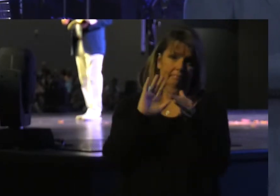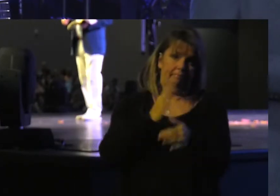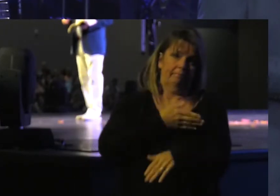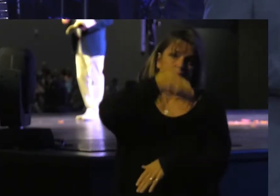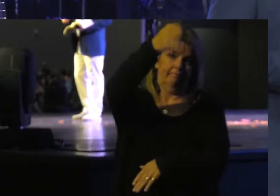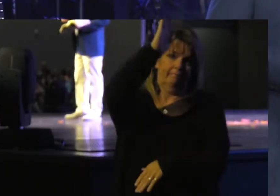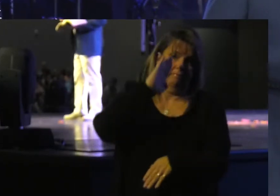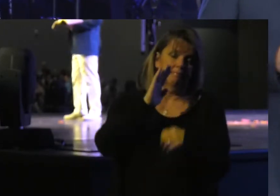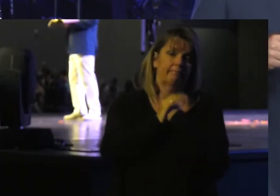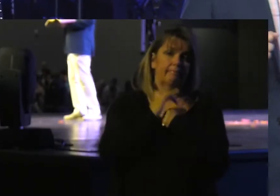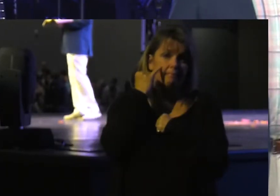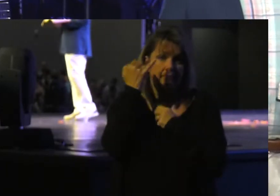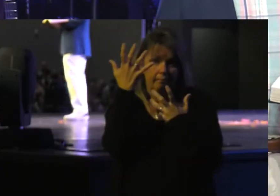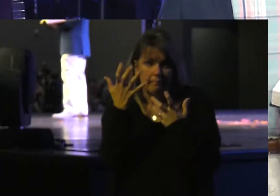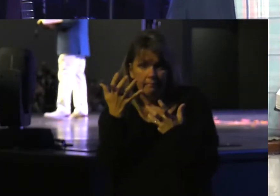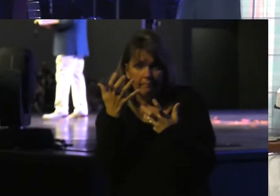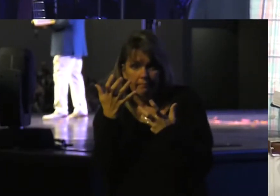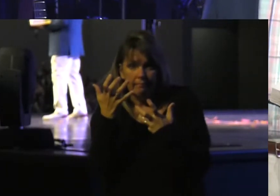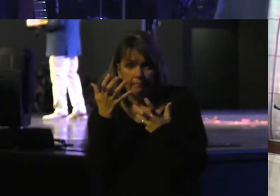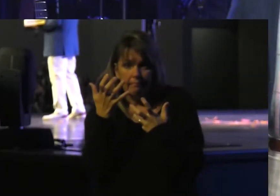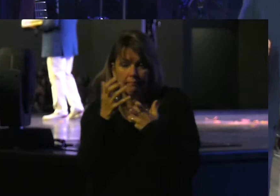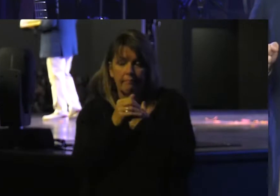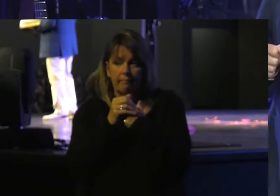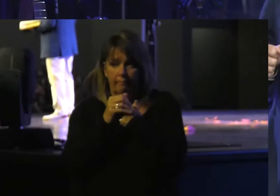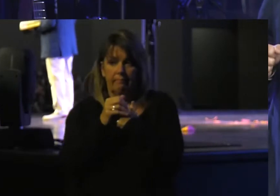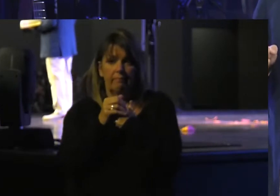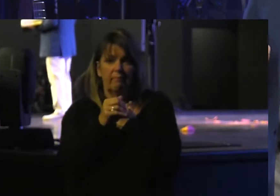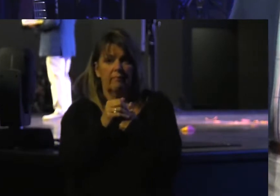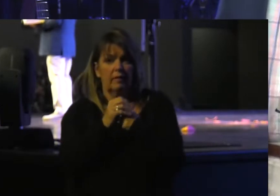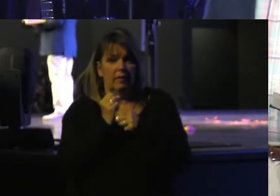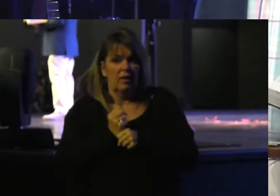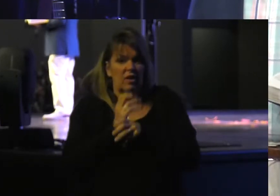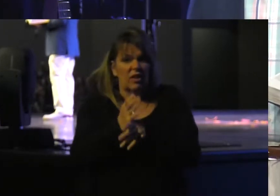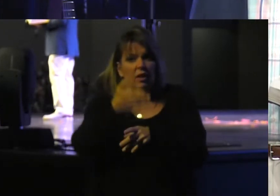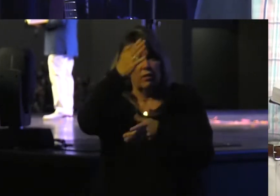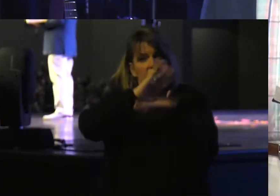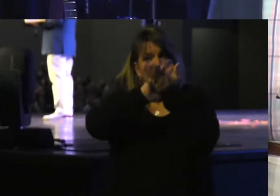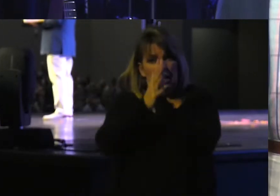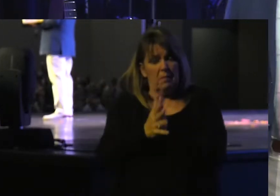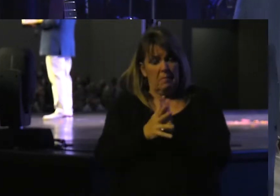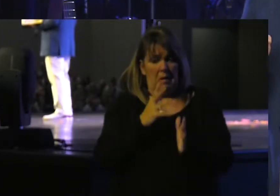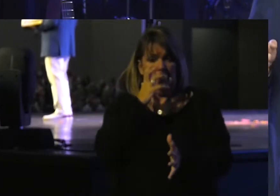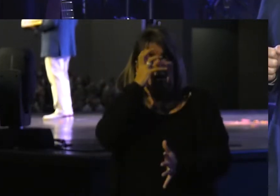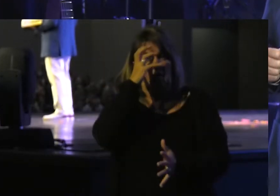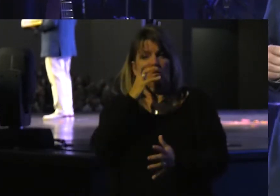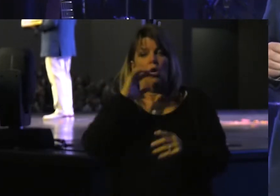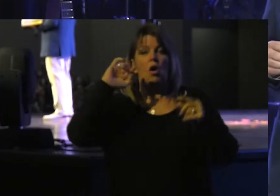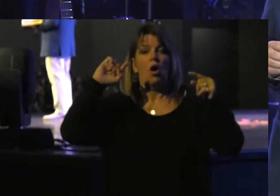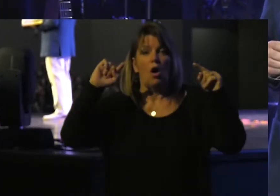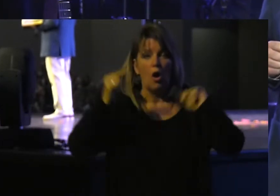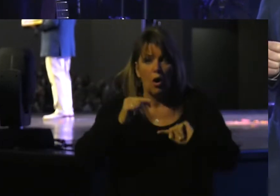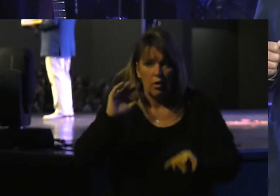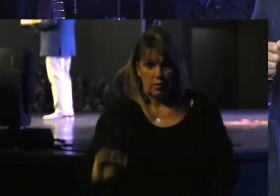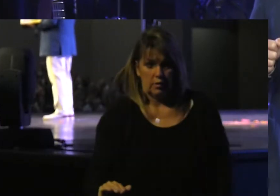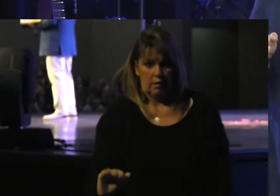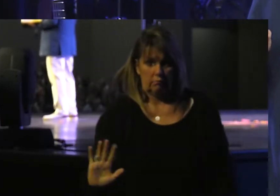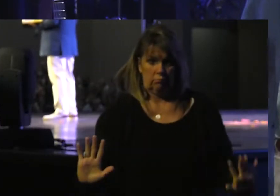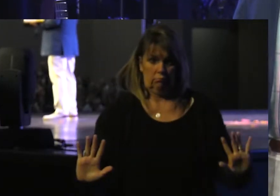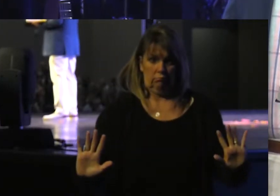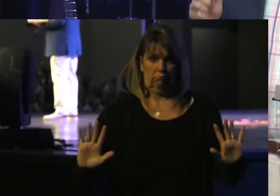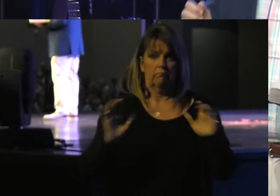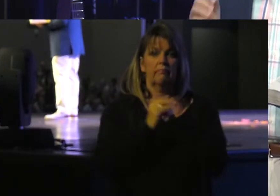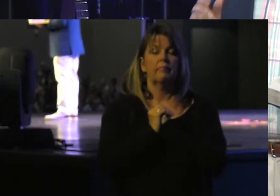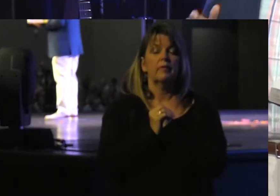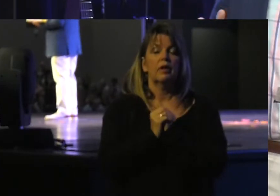God. If you want to conjure up his anger, hurt a child. The